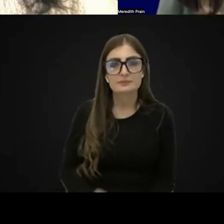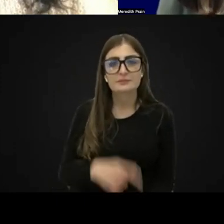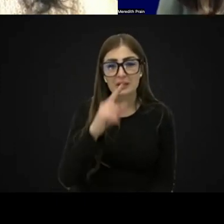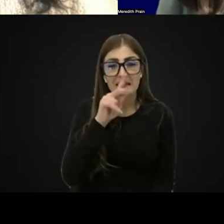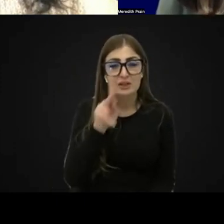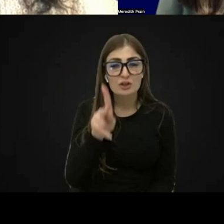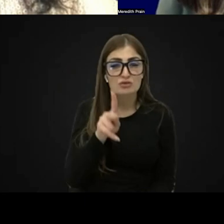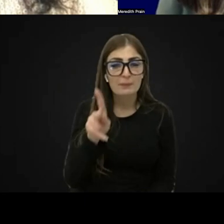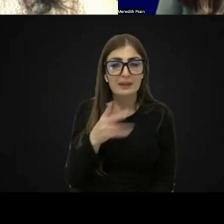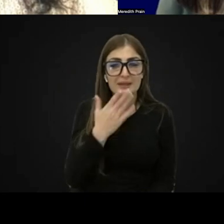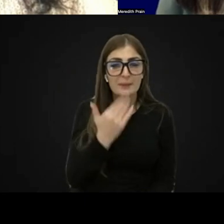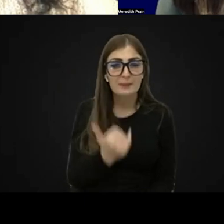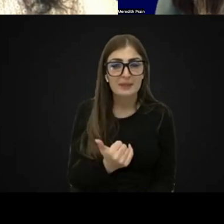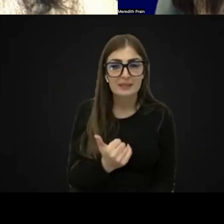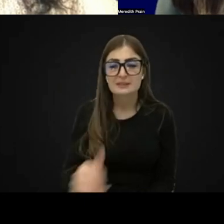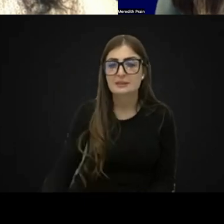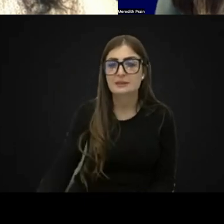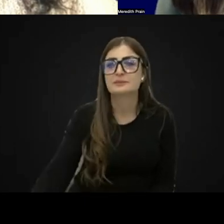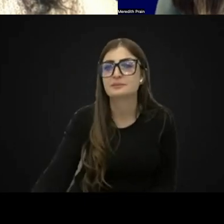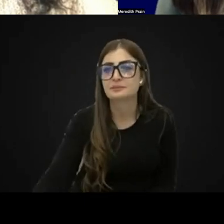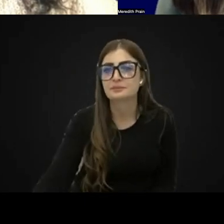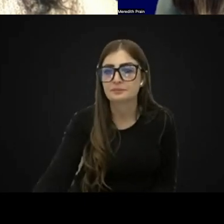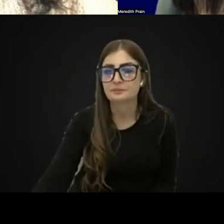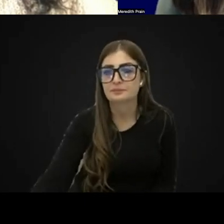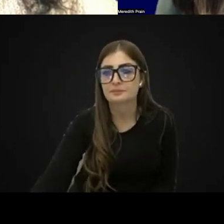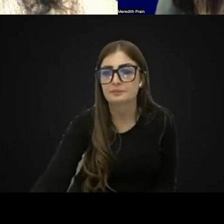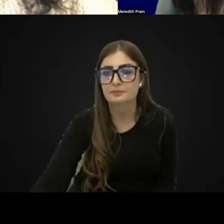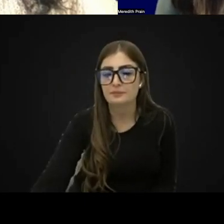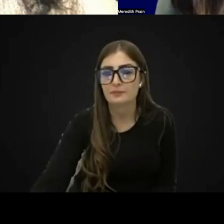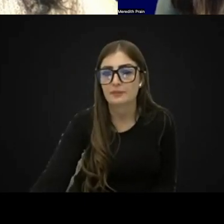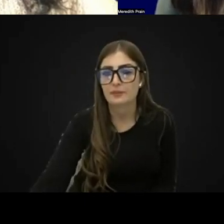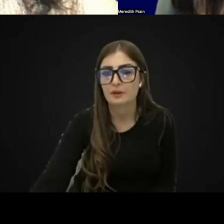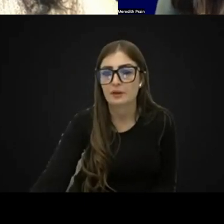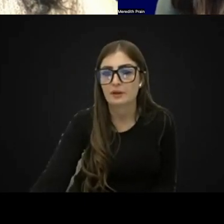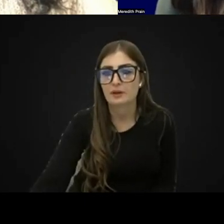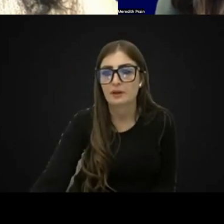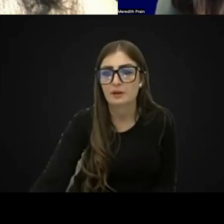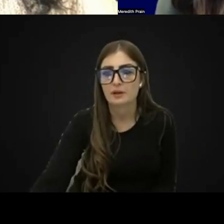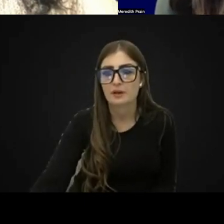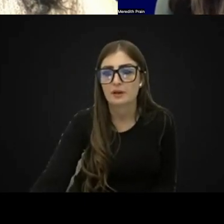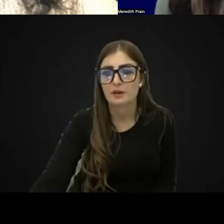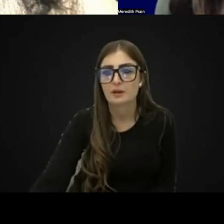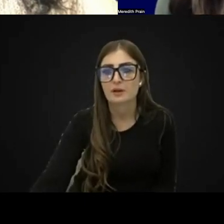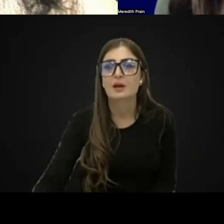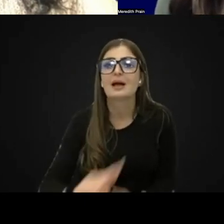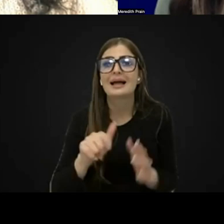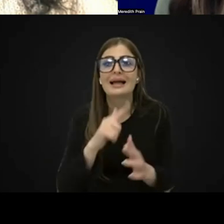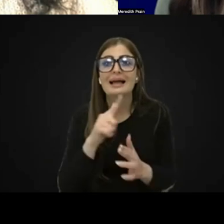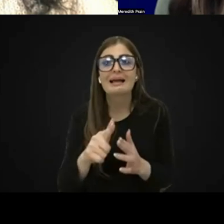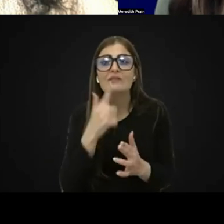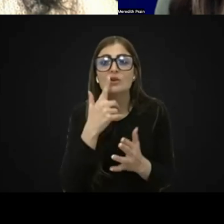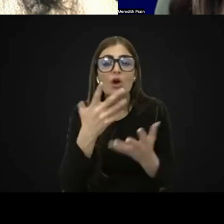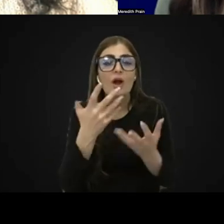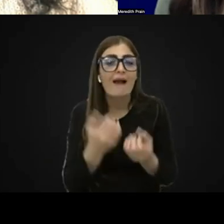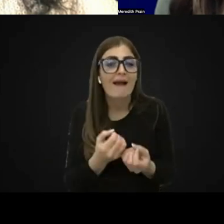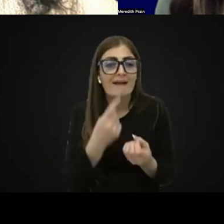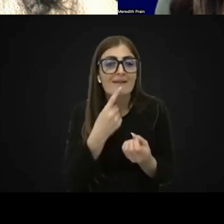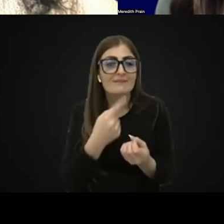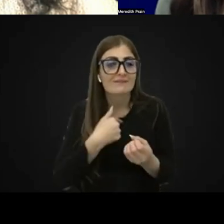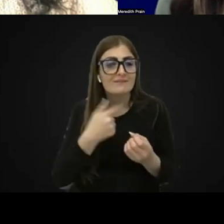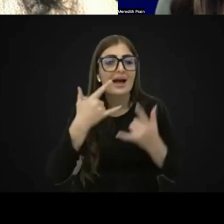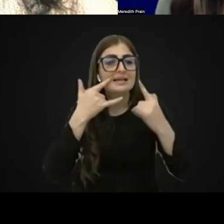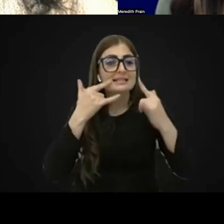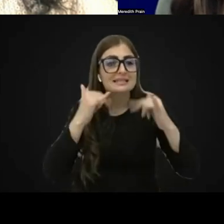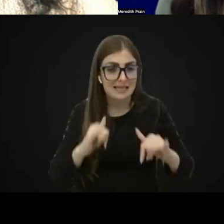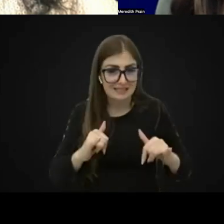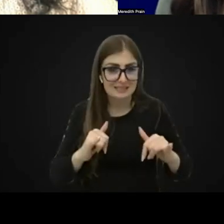I'm just trying to understand the question too. If you're performing a functional vision assessment as an orthoptist, referred